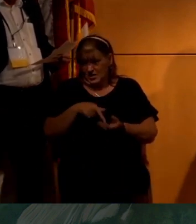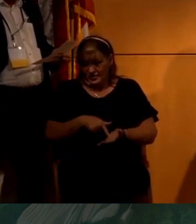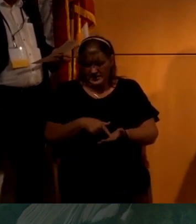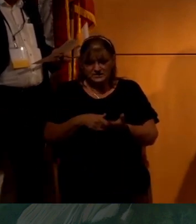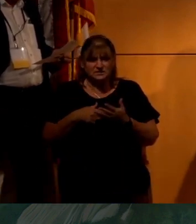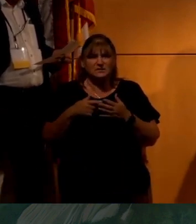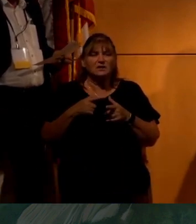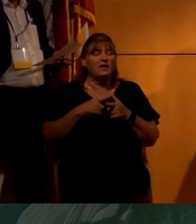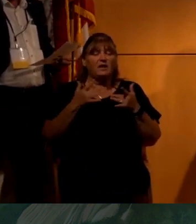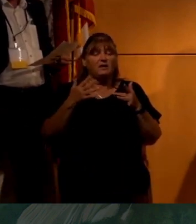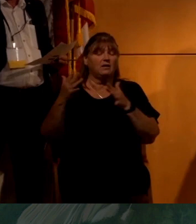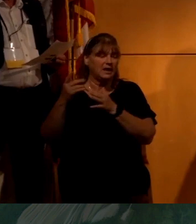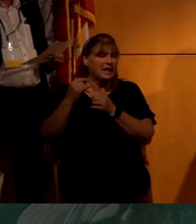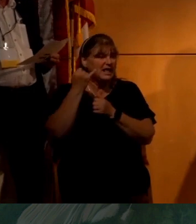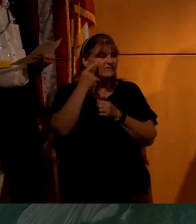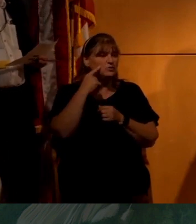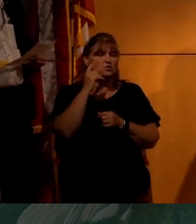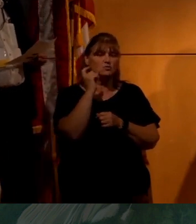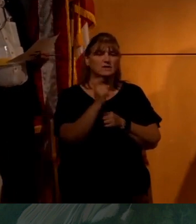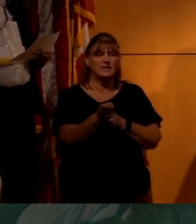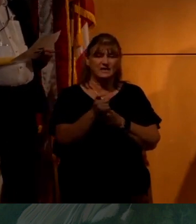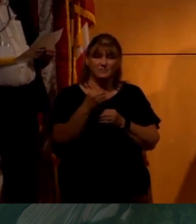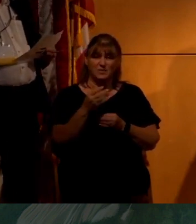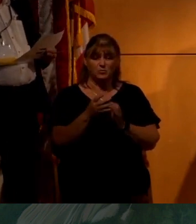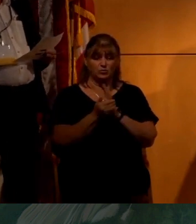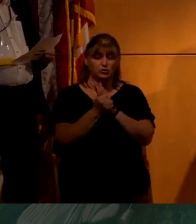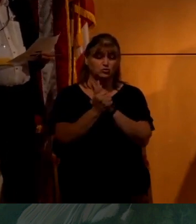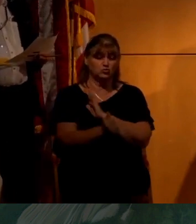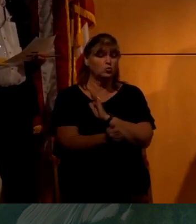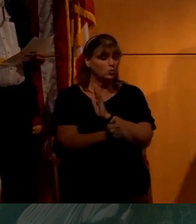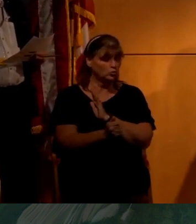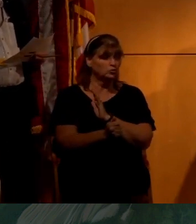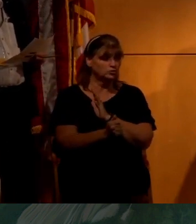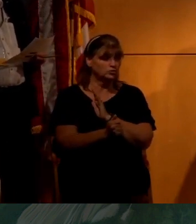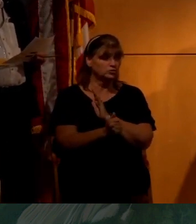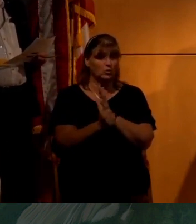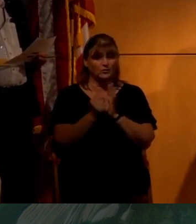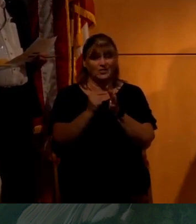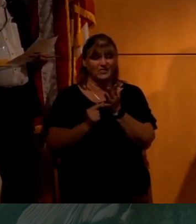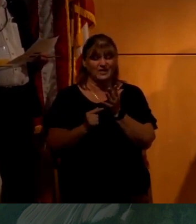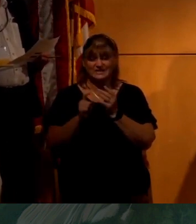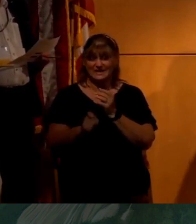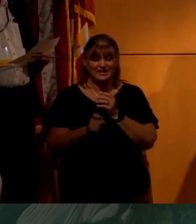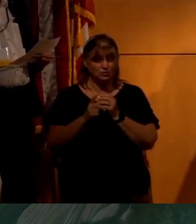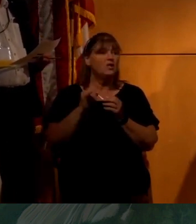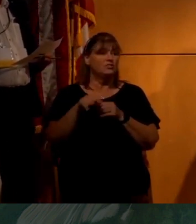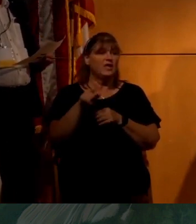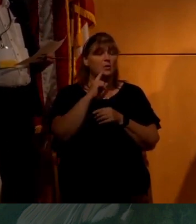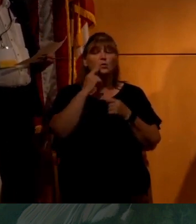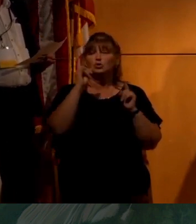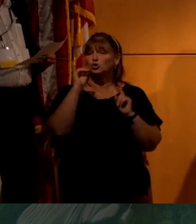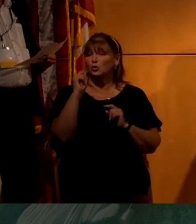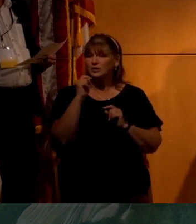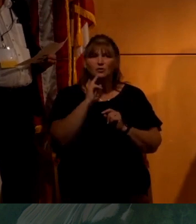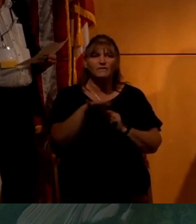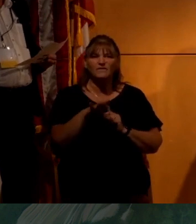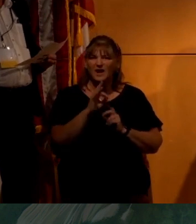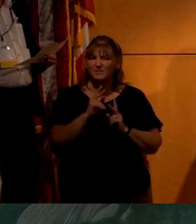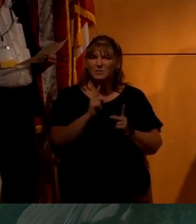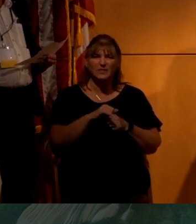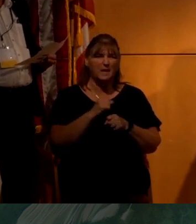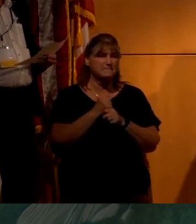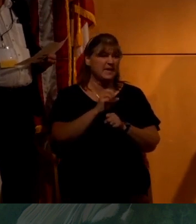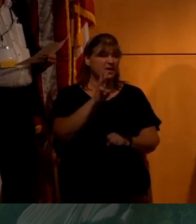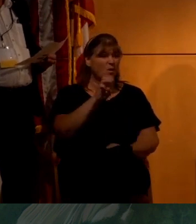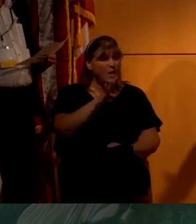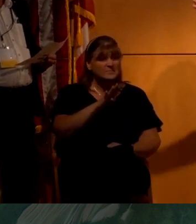Uh, and it turns out that if you give people the tools, um, to do this kind of thing, they'll do it. You'll find people who will make